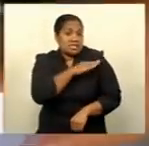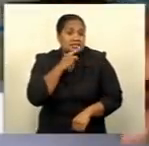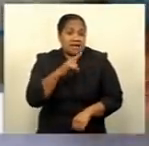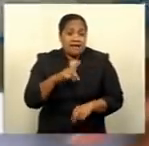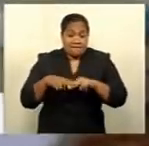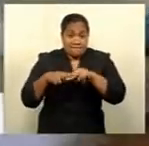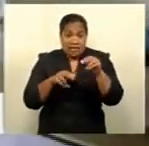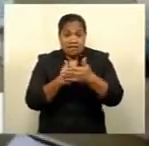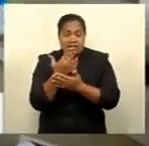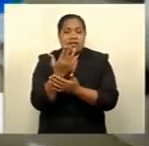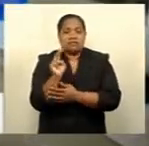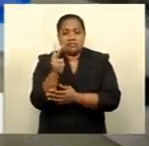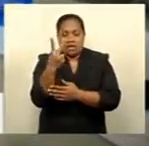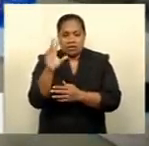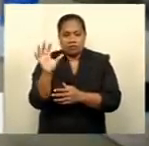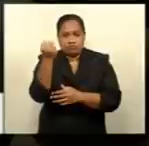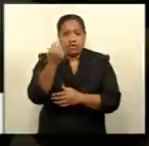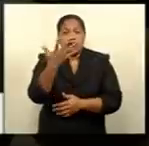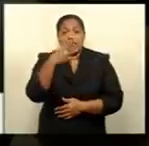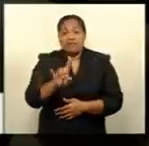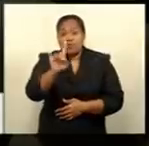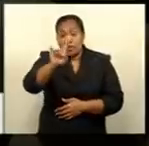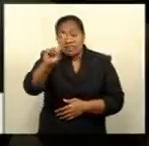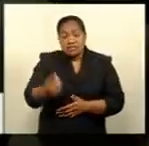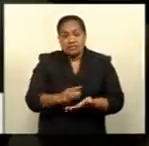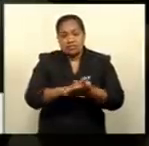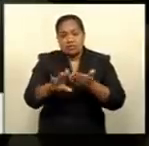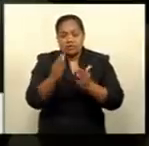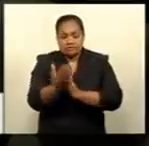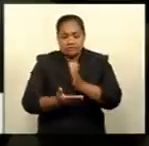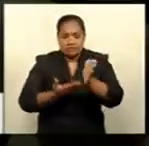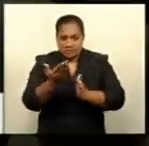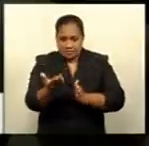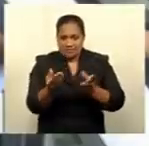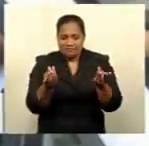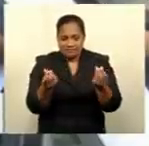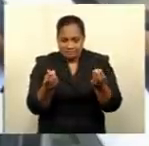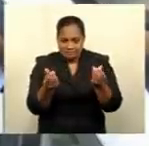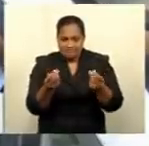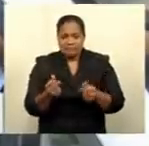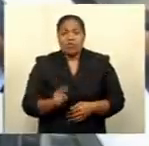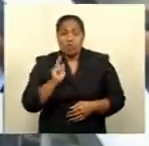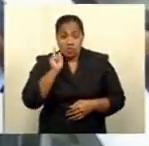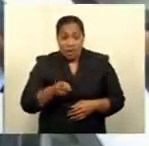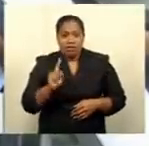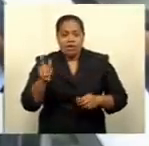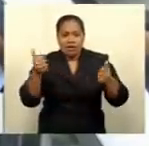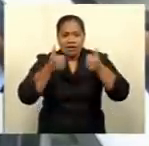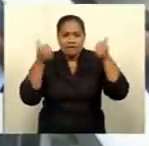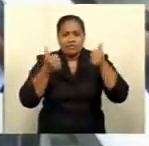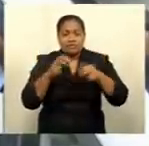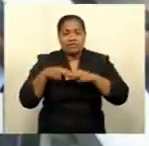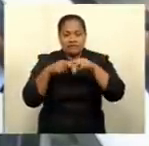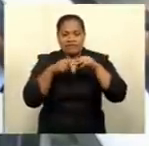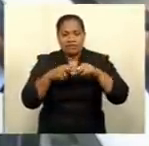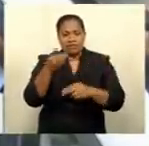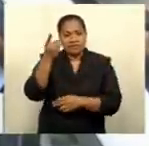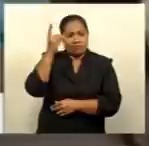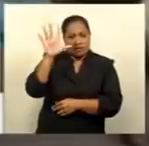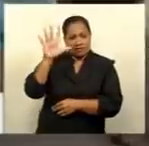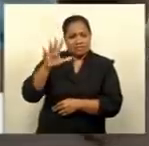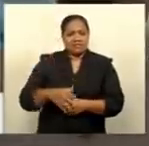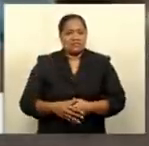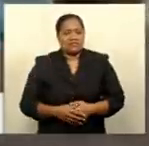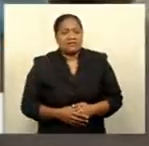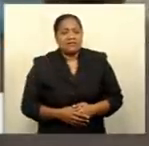with $51,000 in prize money, in recognition of Fiji's 51st anniversary of independence. As I've